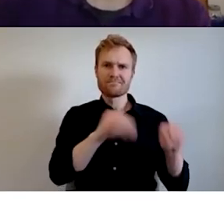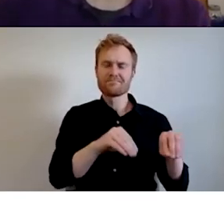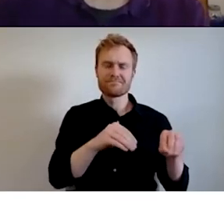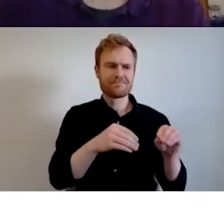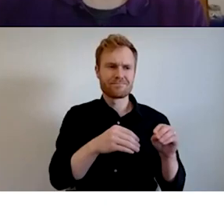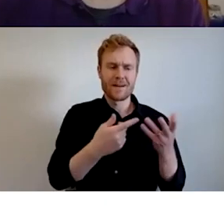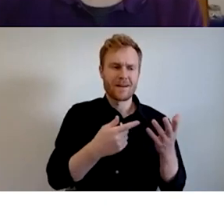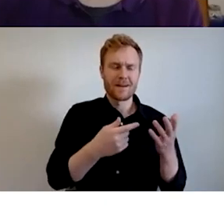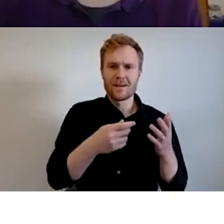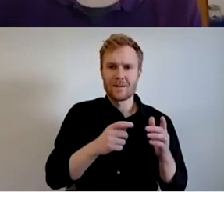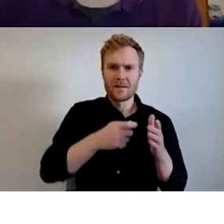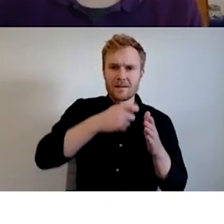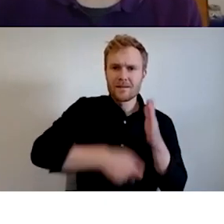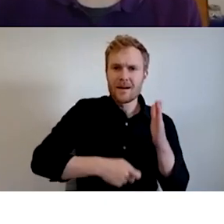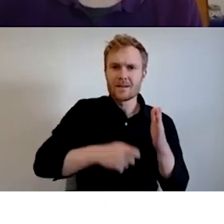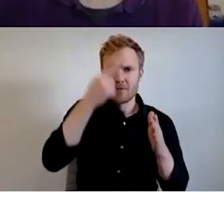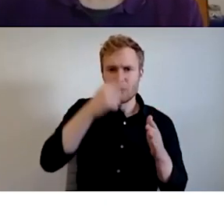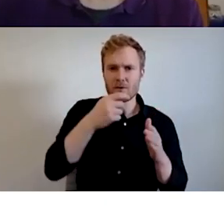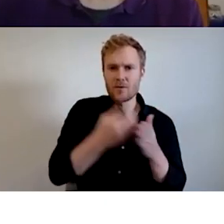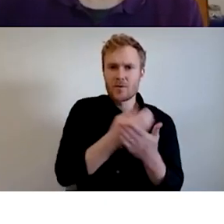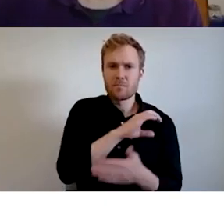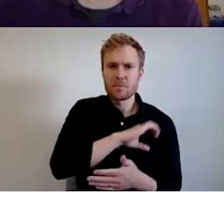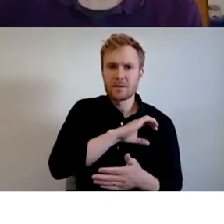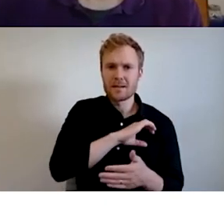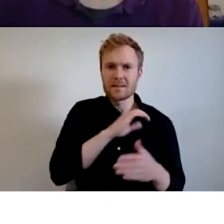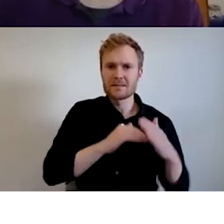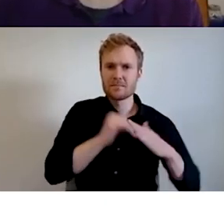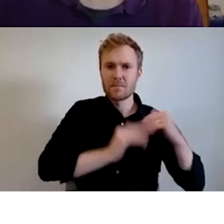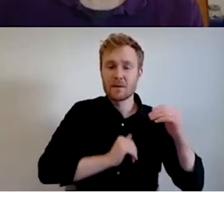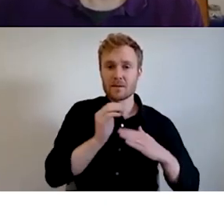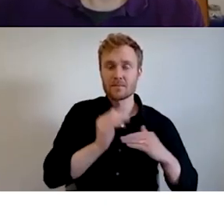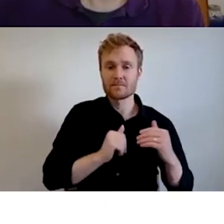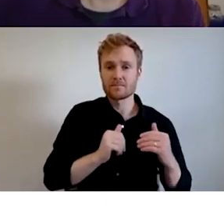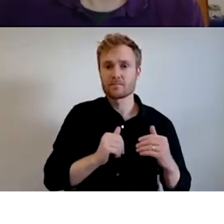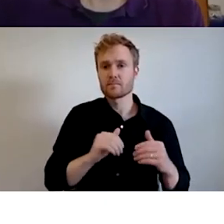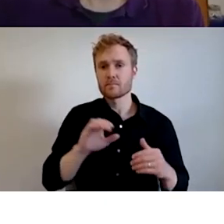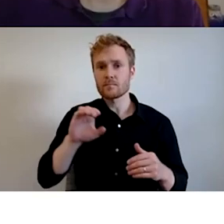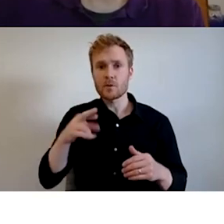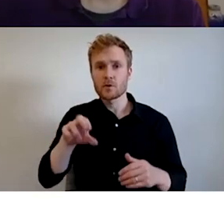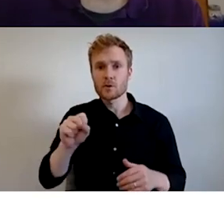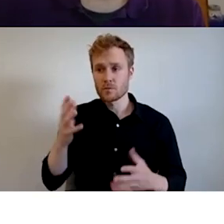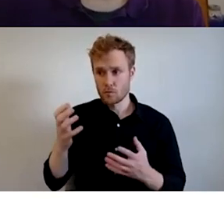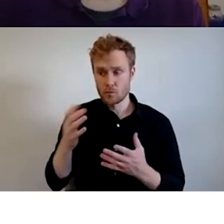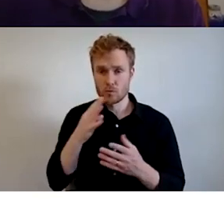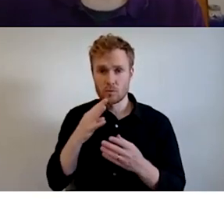about the existing lease that we're in for police headquarters and some of the kind of program considerations as well?